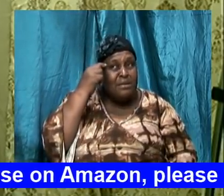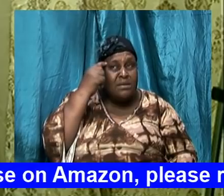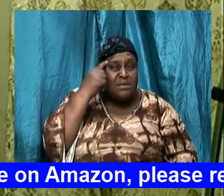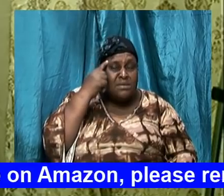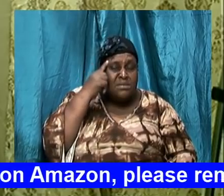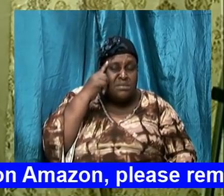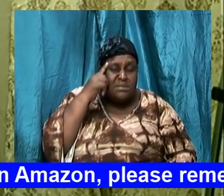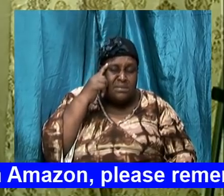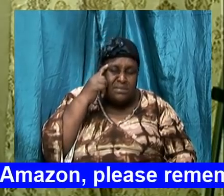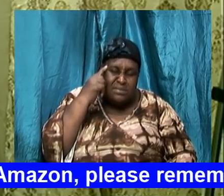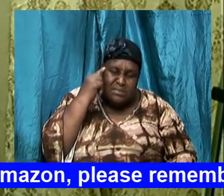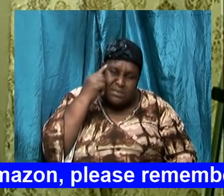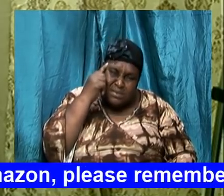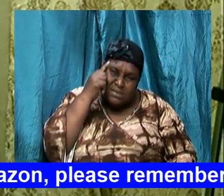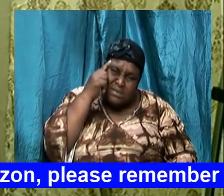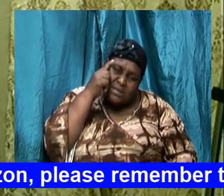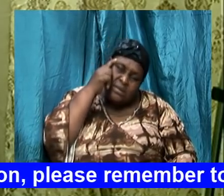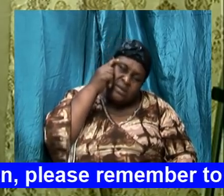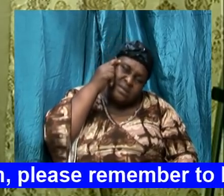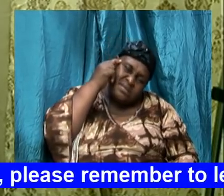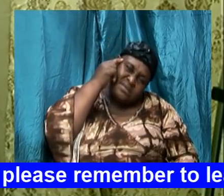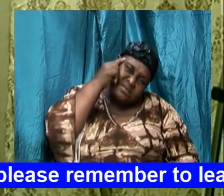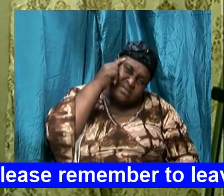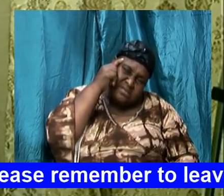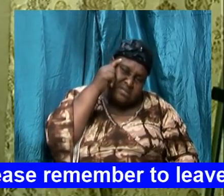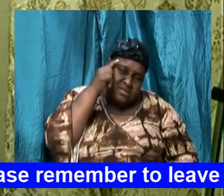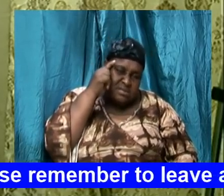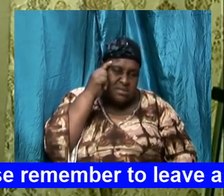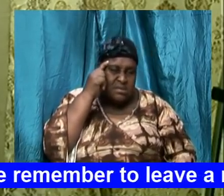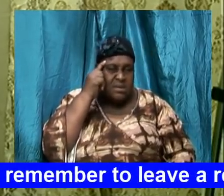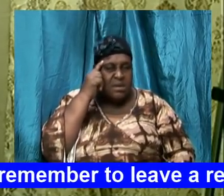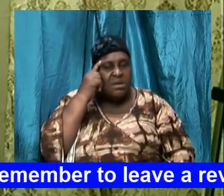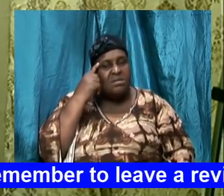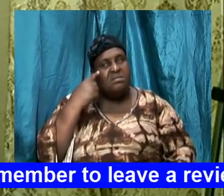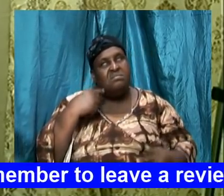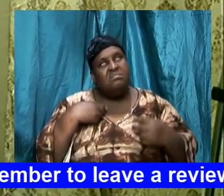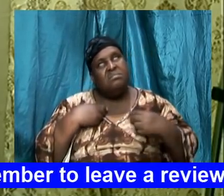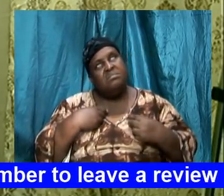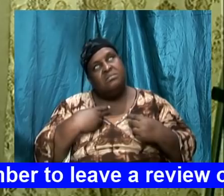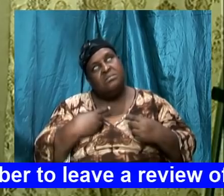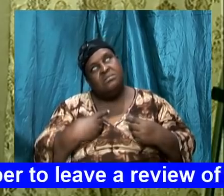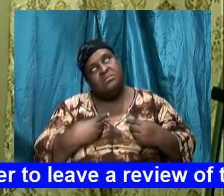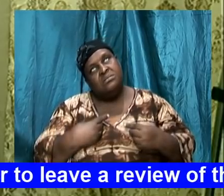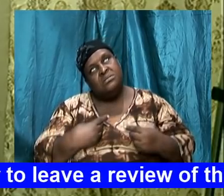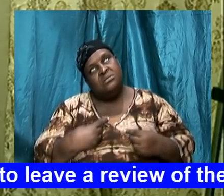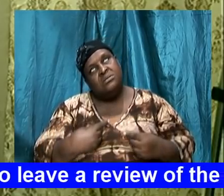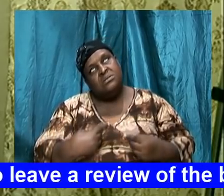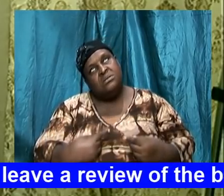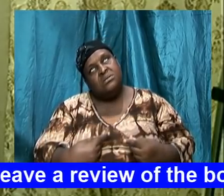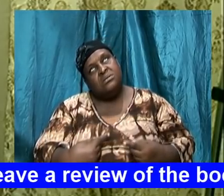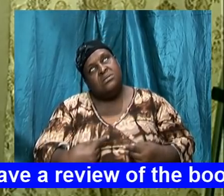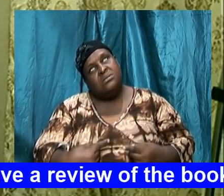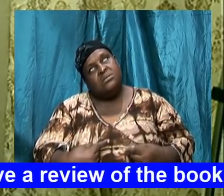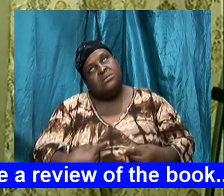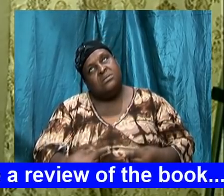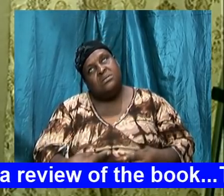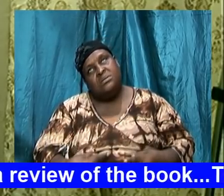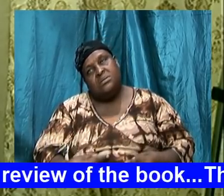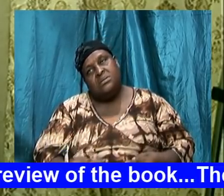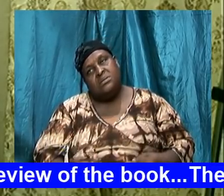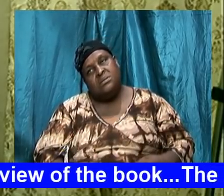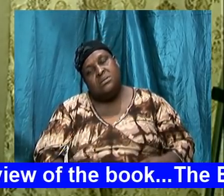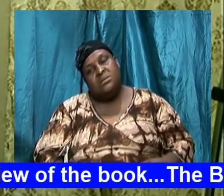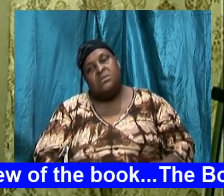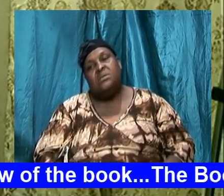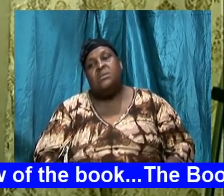being broken down is being softened and when he sees that and he smells blood he's going to